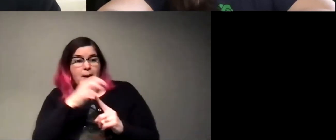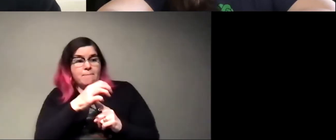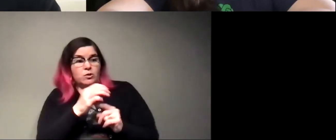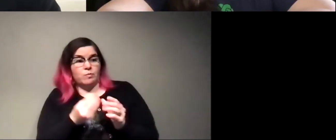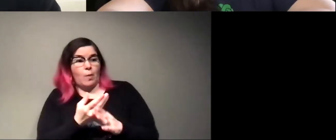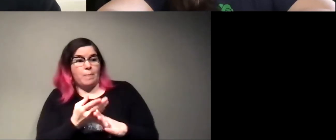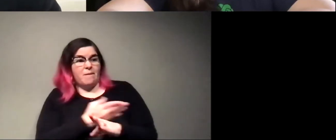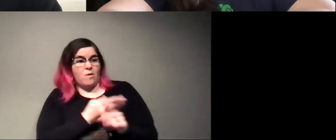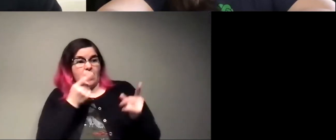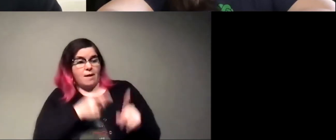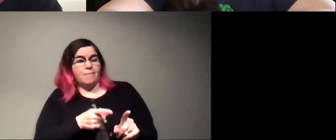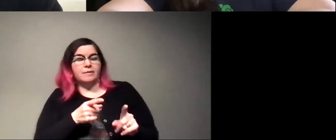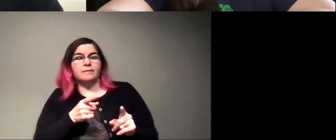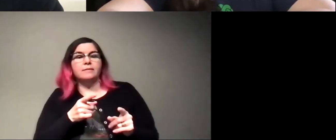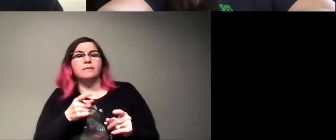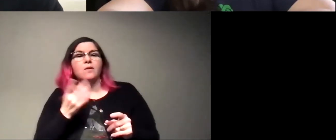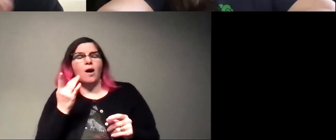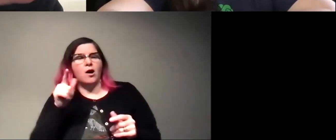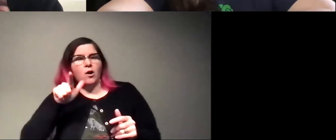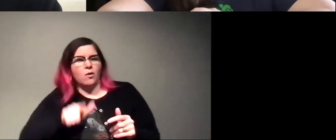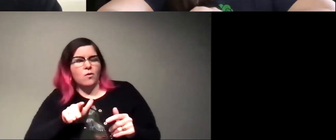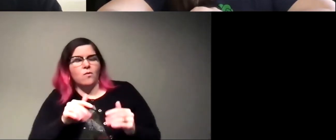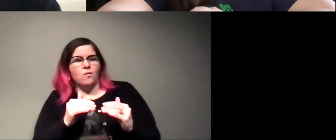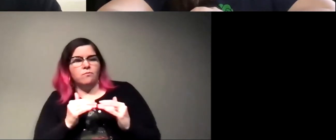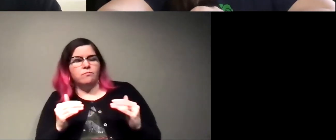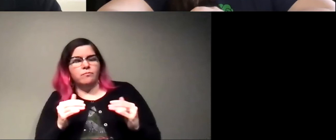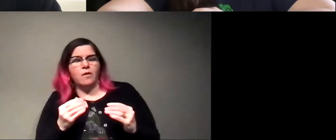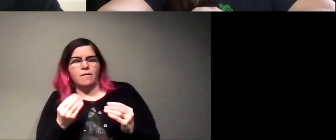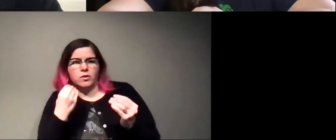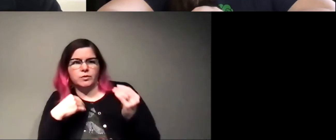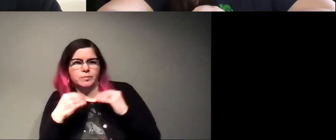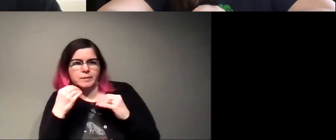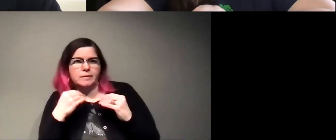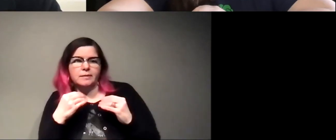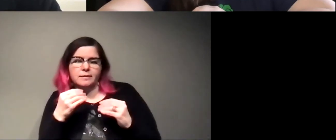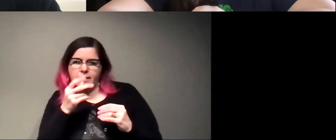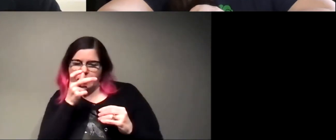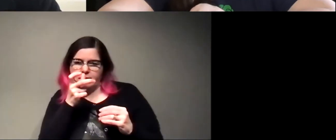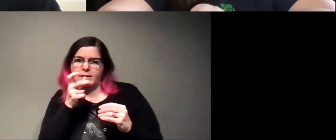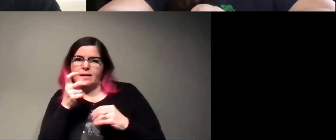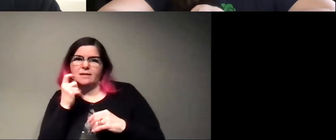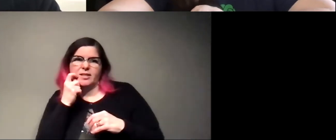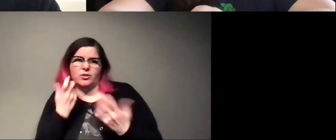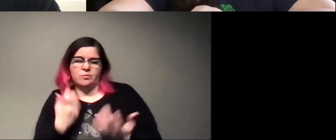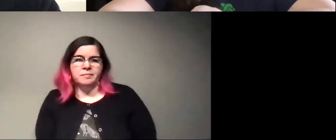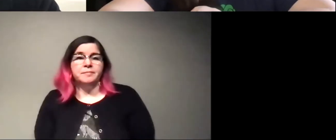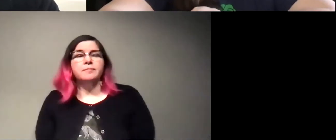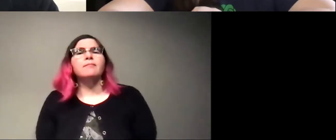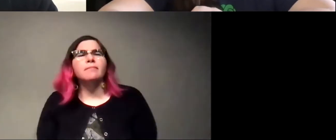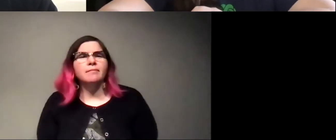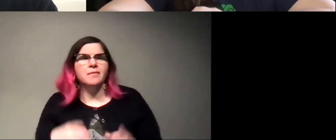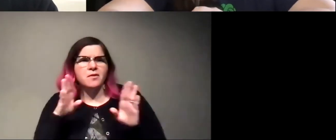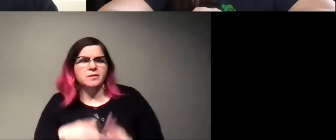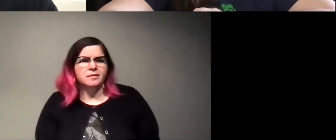point is because it's a really low level of, of consuming the, the insect tissue. That's awesome.